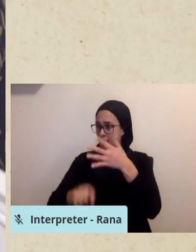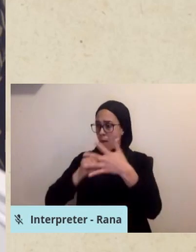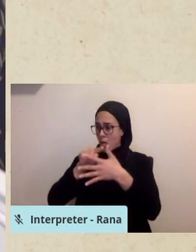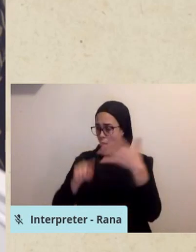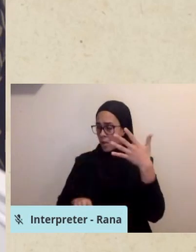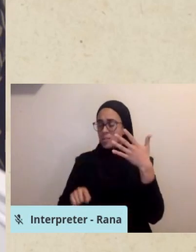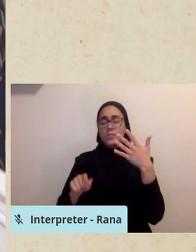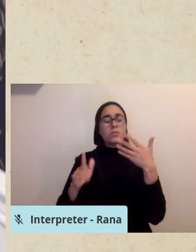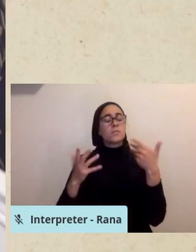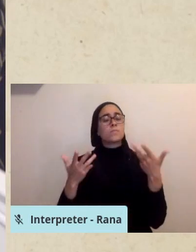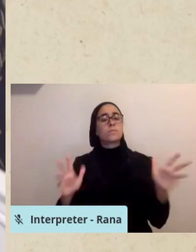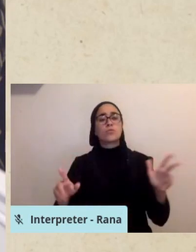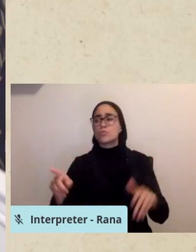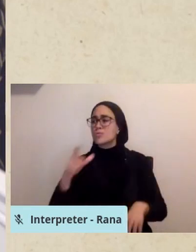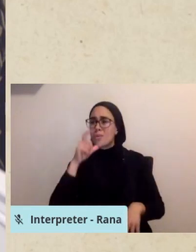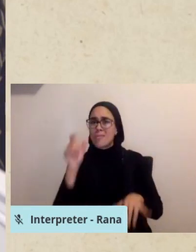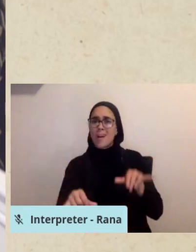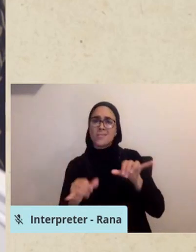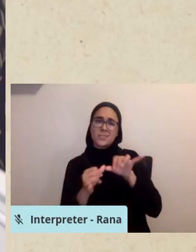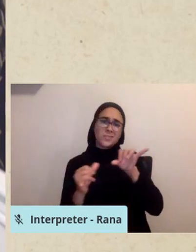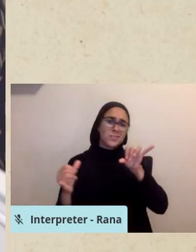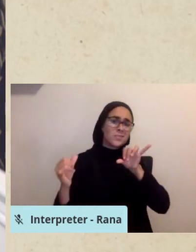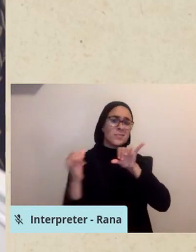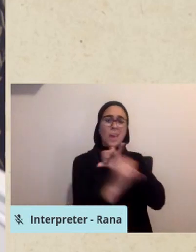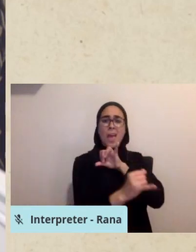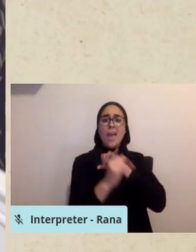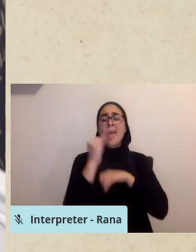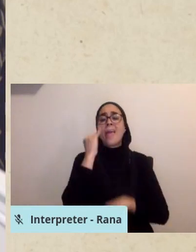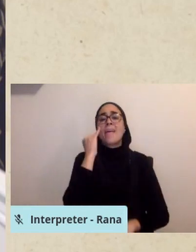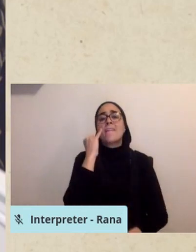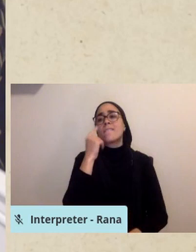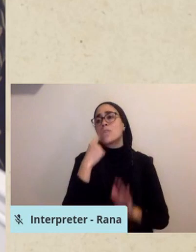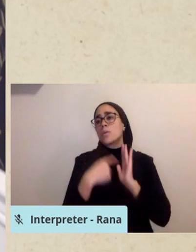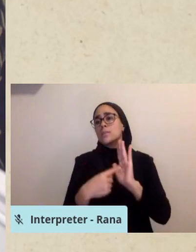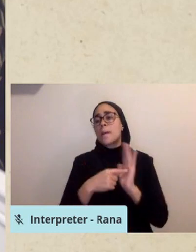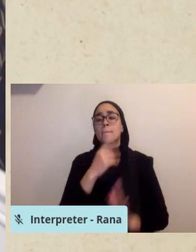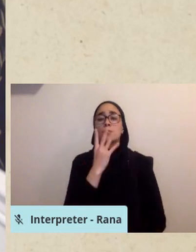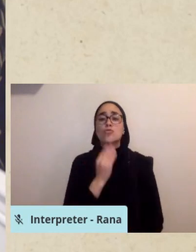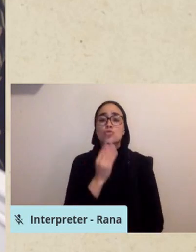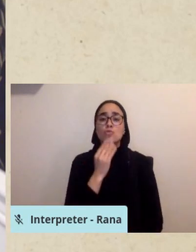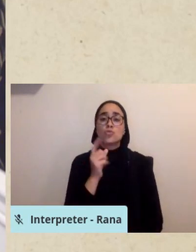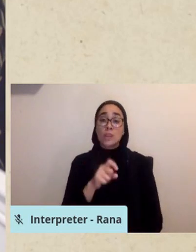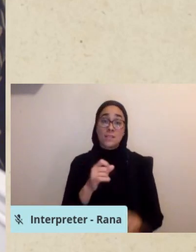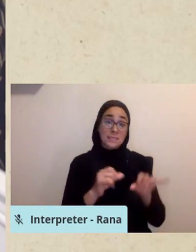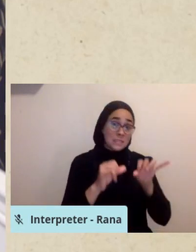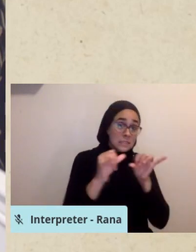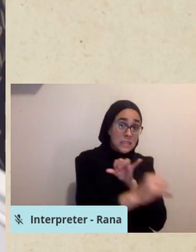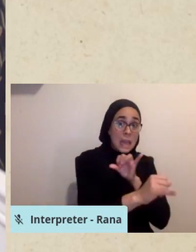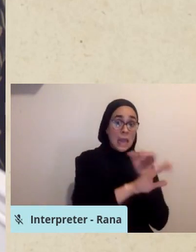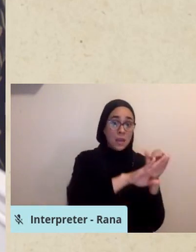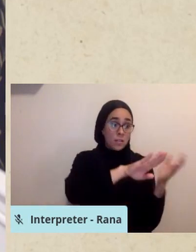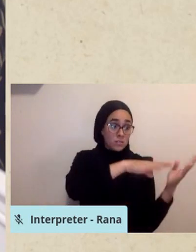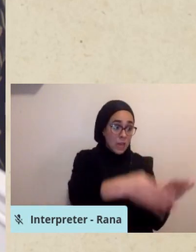stay next to the body as you might for an Orthodox Jew. You don't need to say the Lord's Prayer as you might for a Christian.